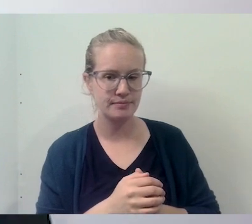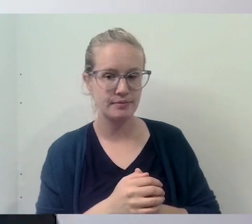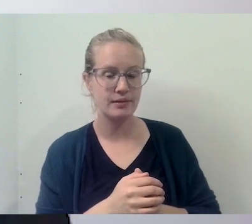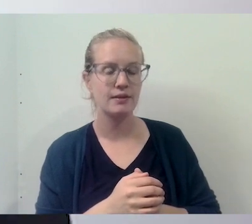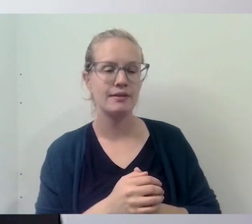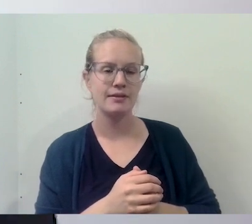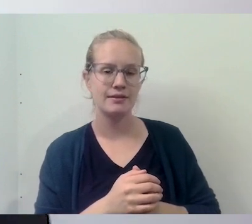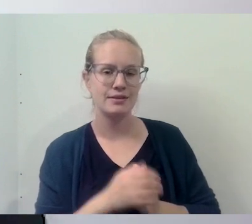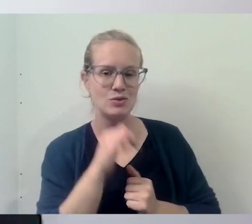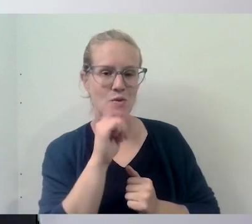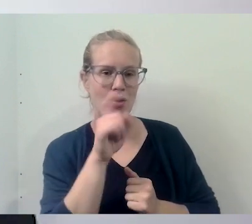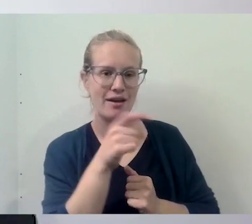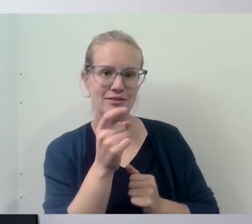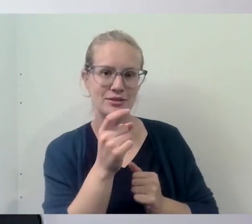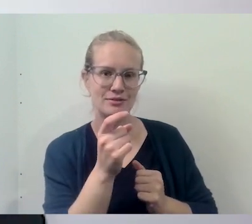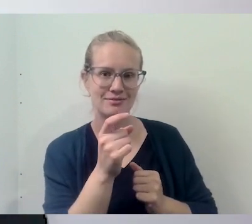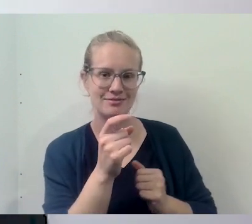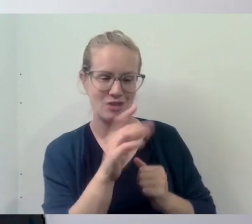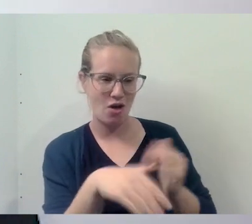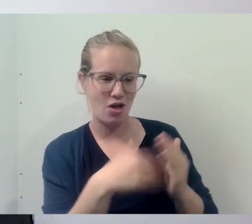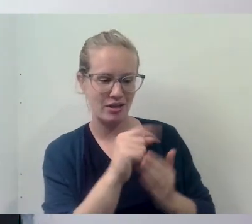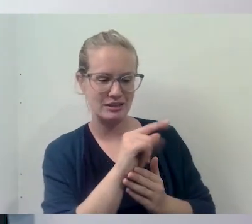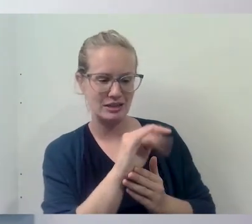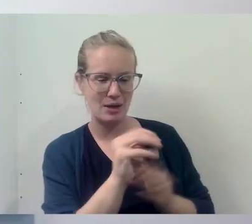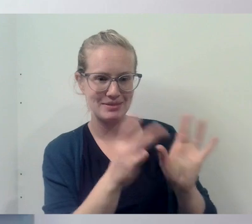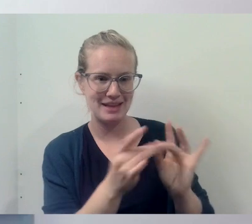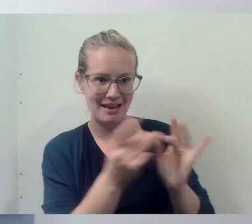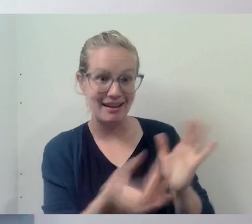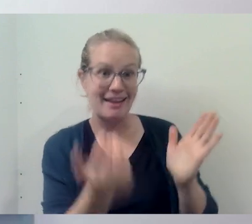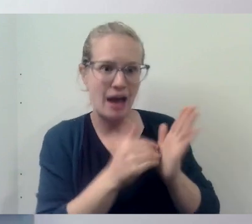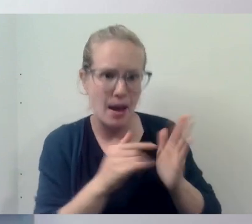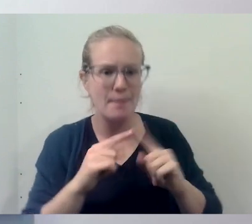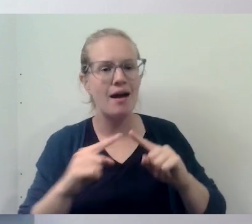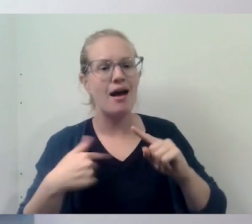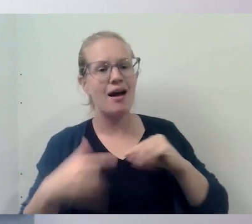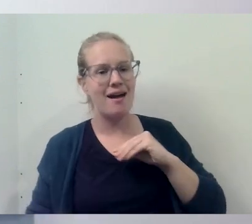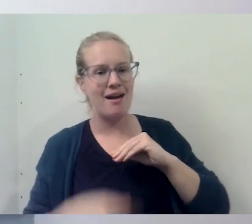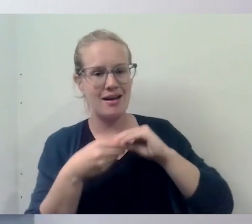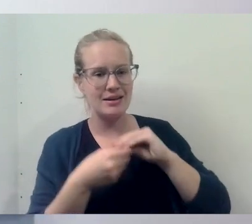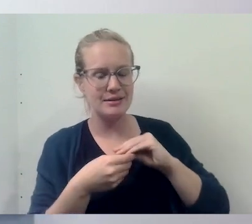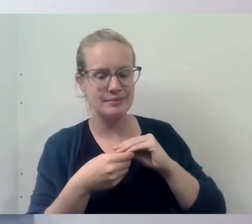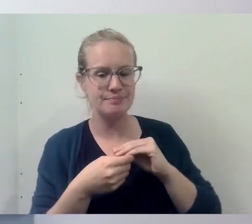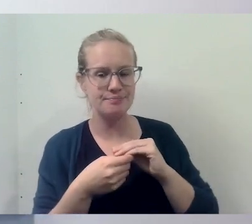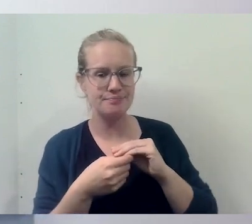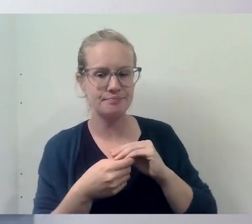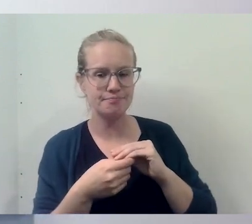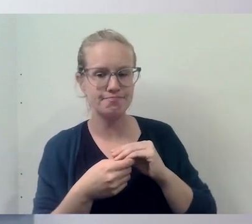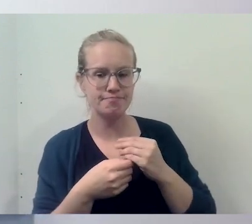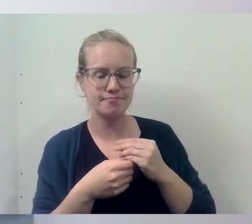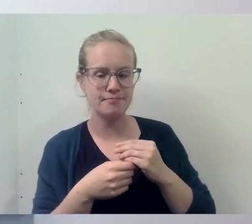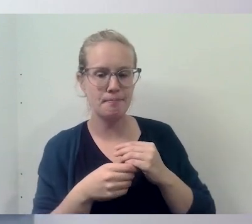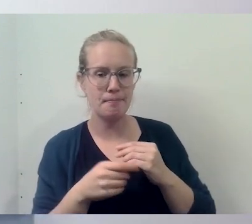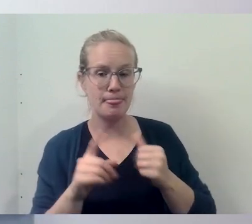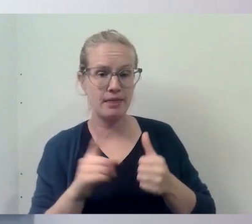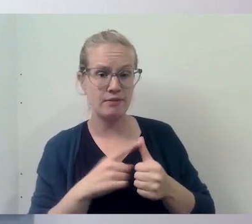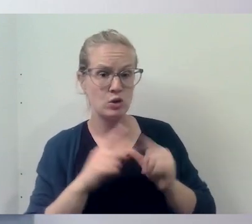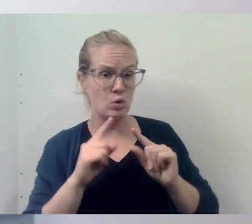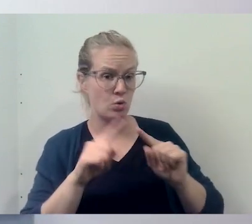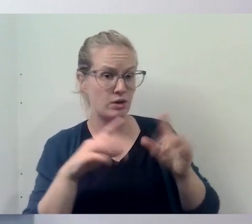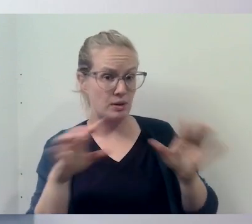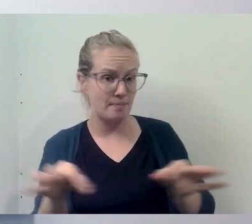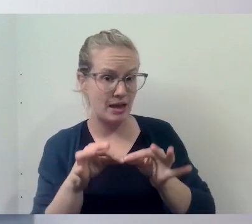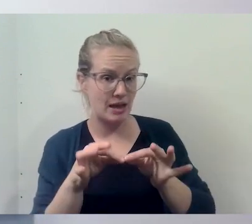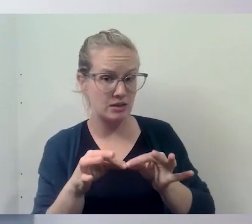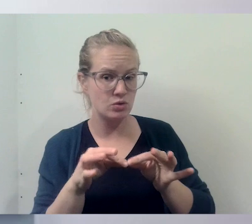without repeating all that you said, Tom, uh, I think what I'll add is that first of all, um, to go to mass,